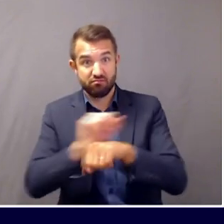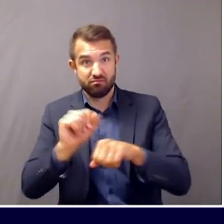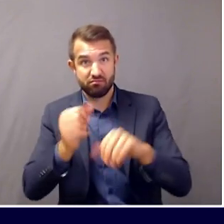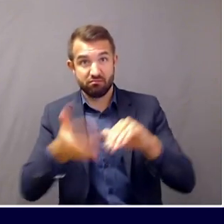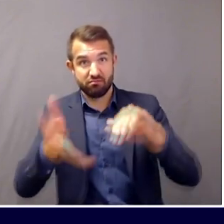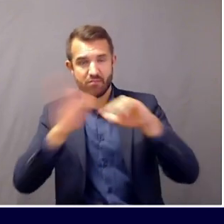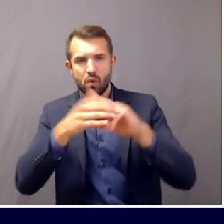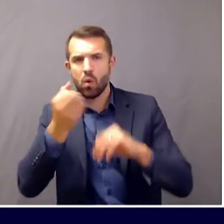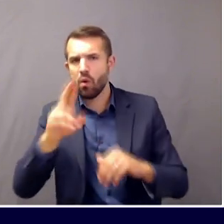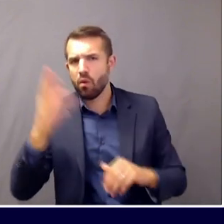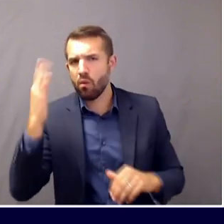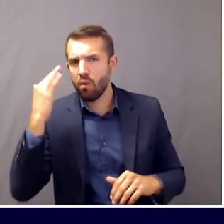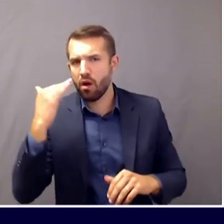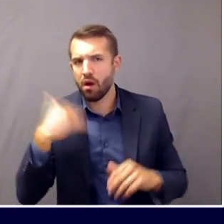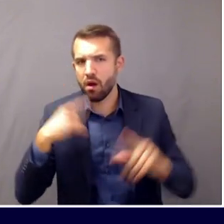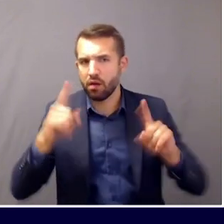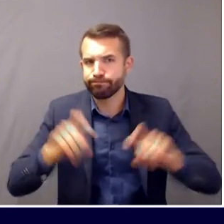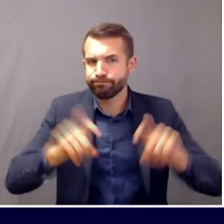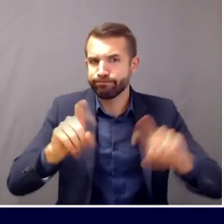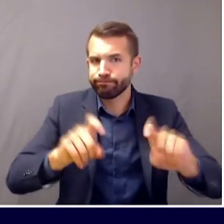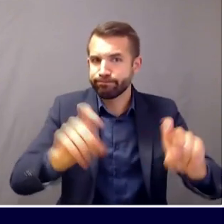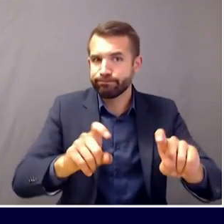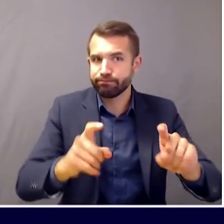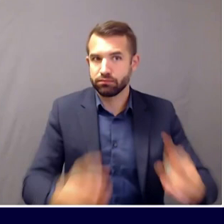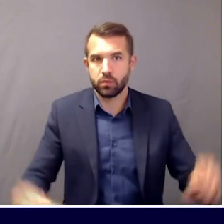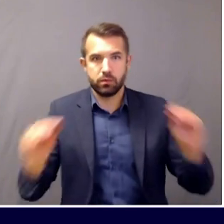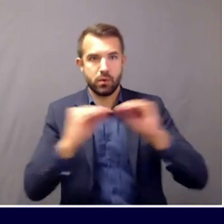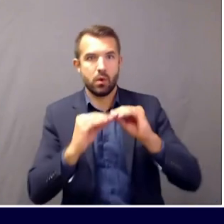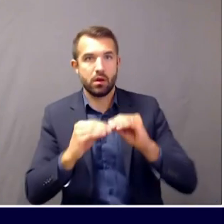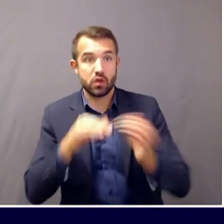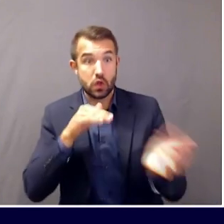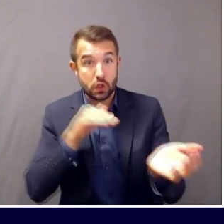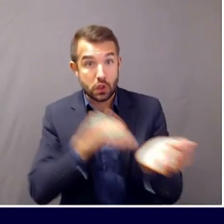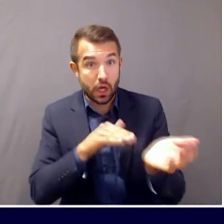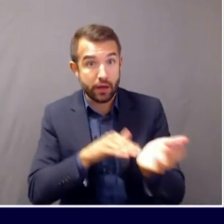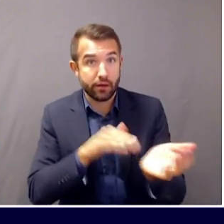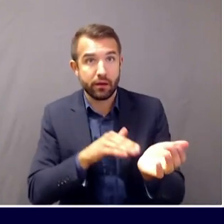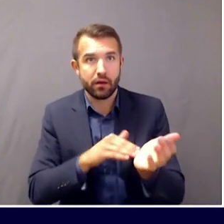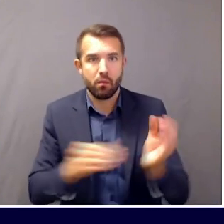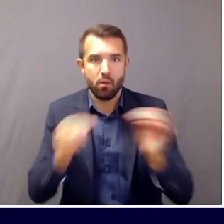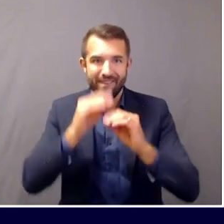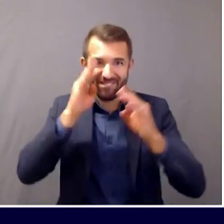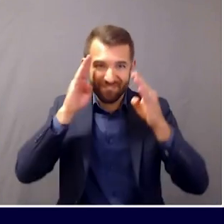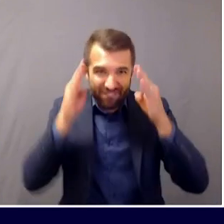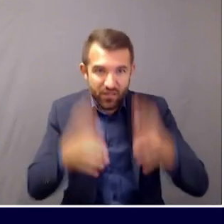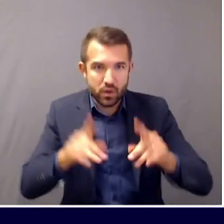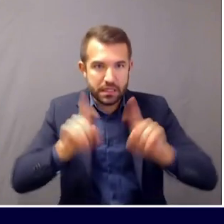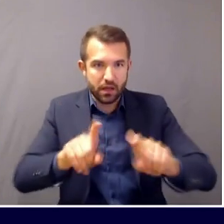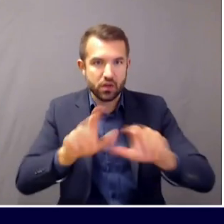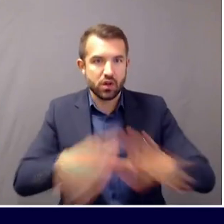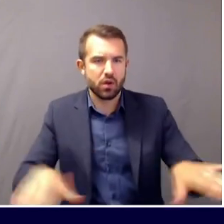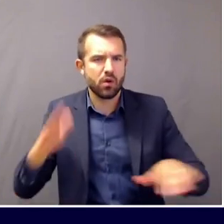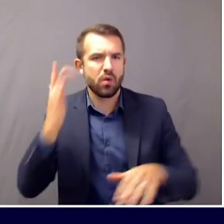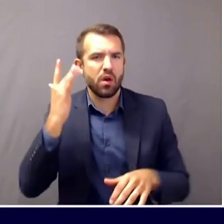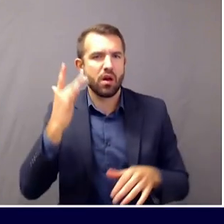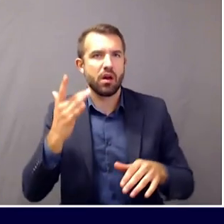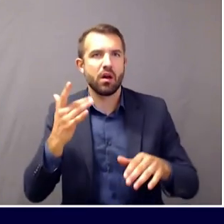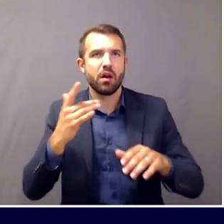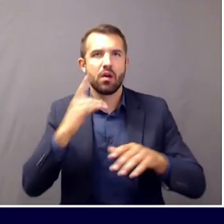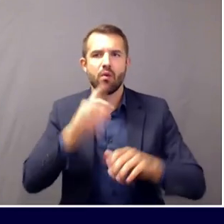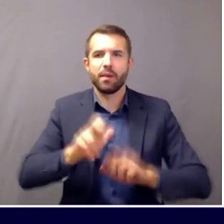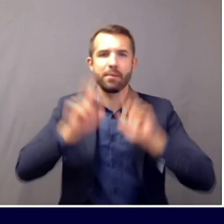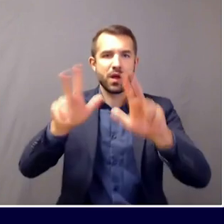providers are now focusing on children in different ways as children are getting ready to come back to school. So that's one of the